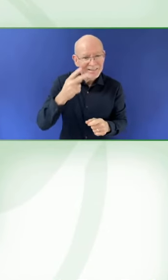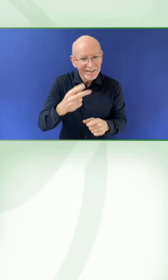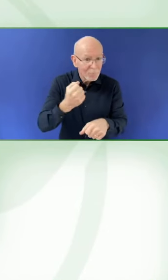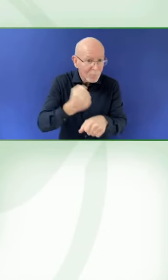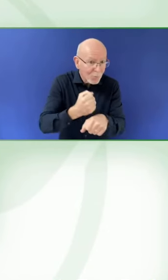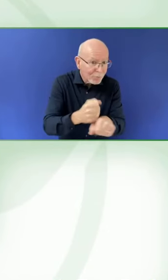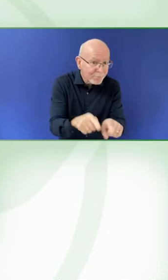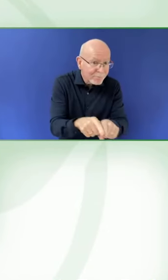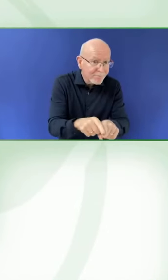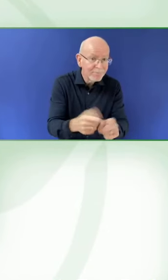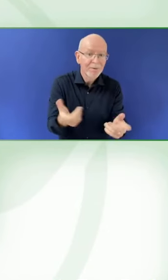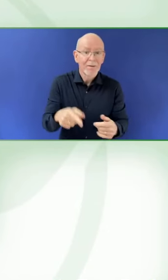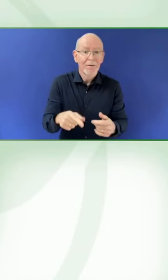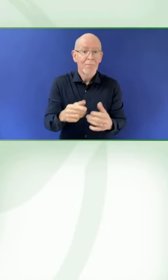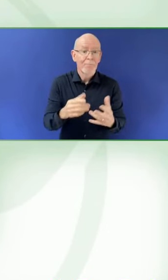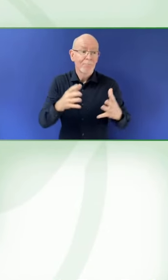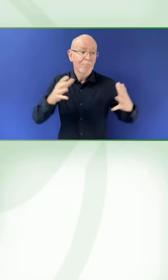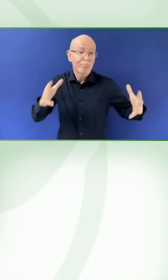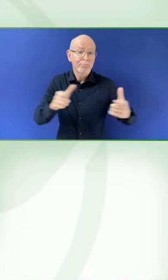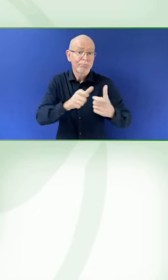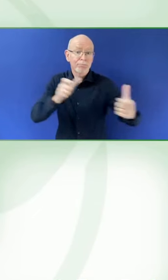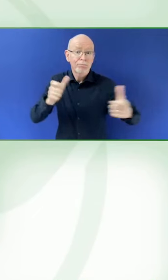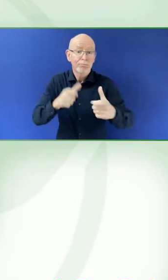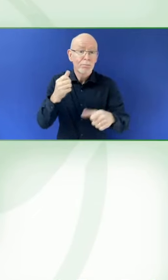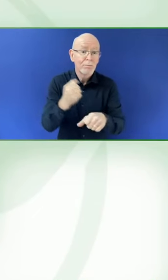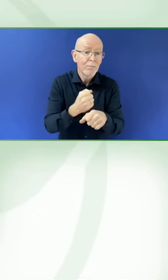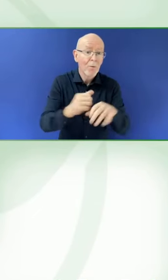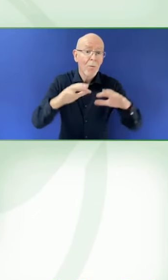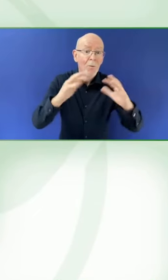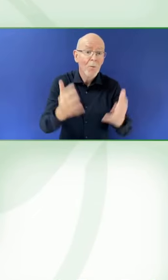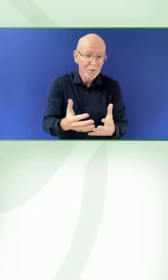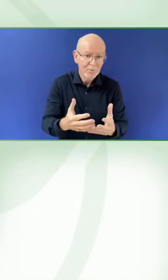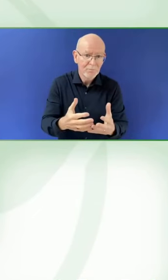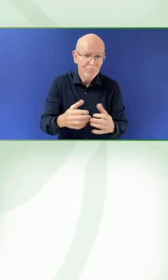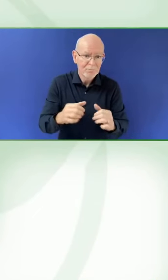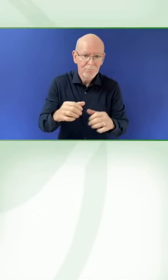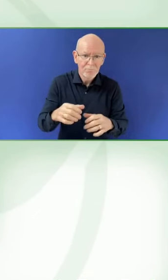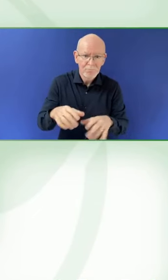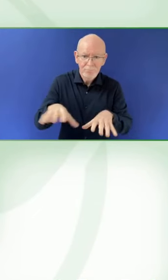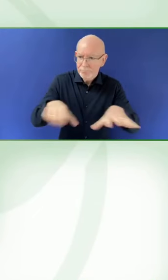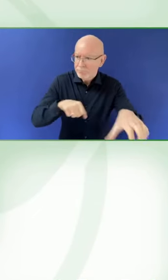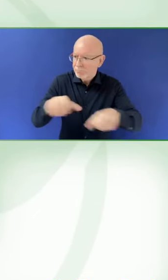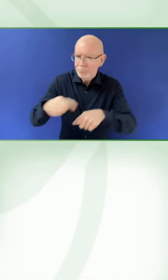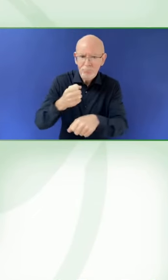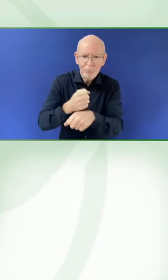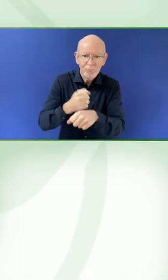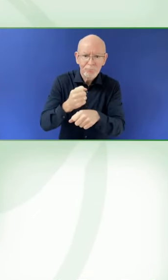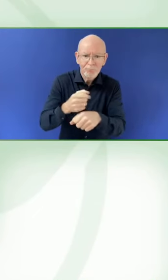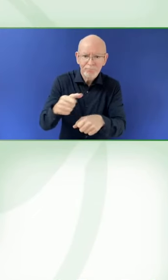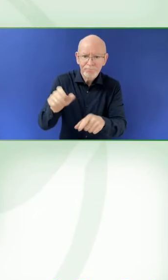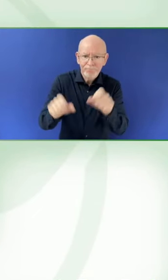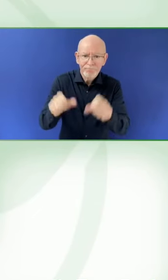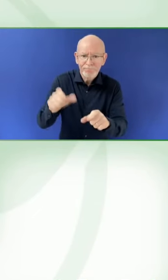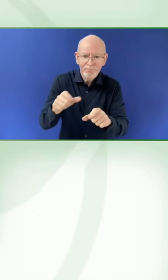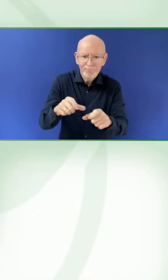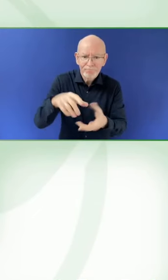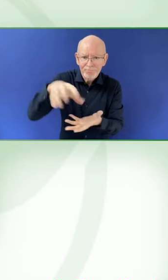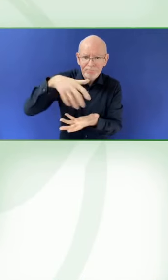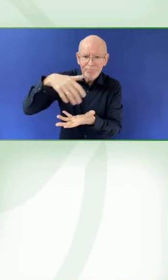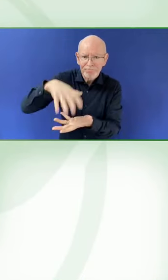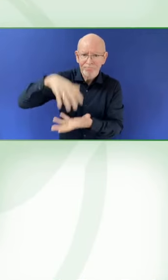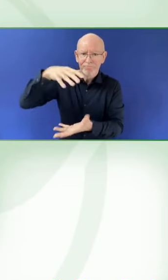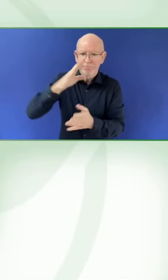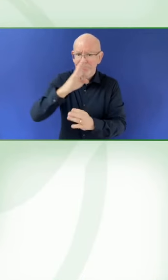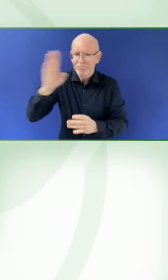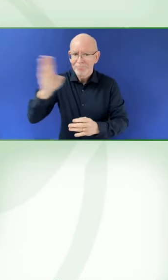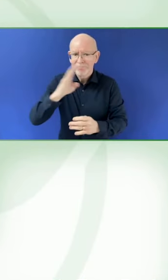an amazing audience who frankly care about equal access. I'm yet to meet a librarian who will not make an